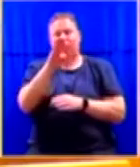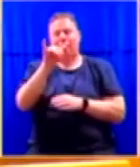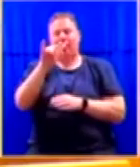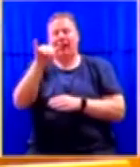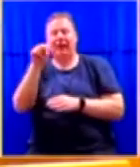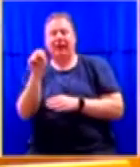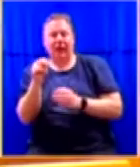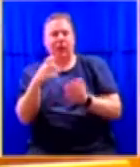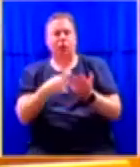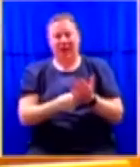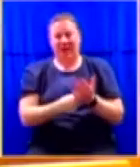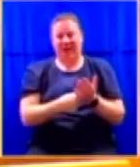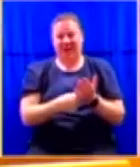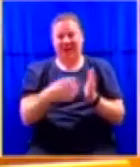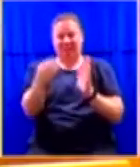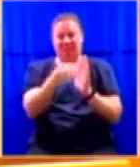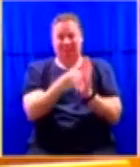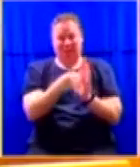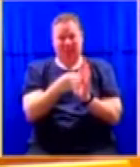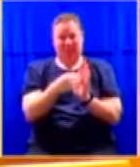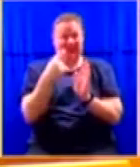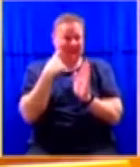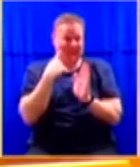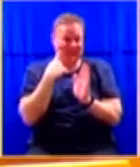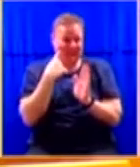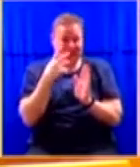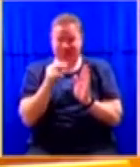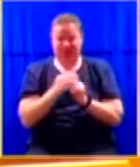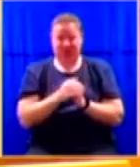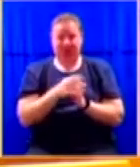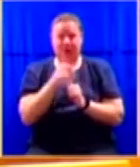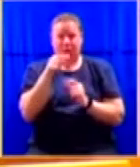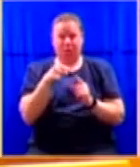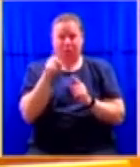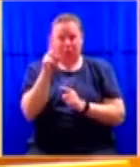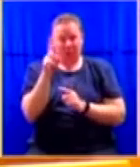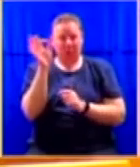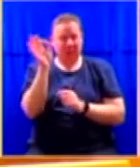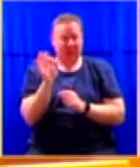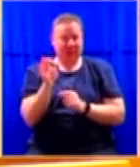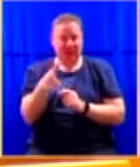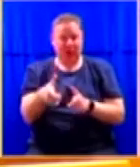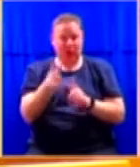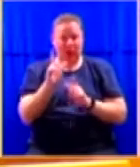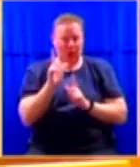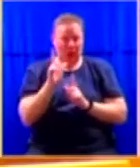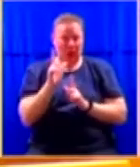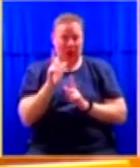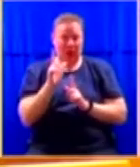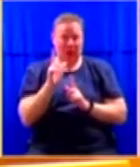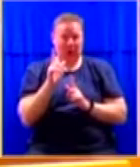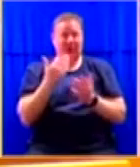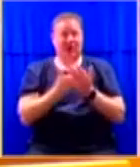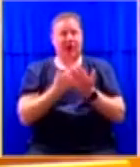is not an easy matter. And if we get it as a 1.1% loan, it becomes something that we can